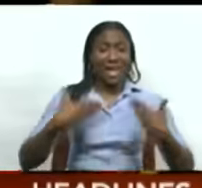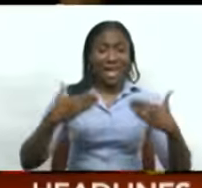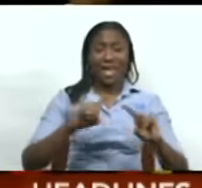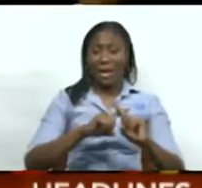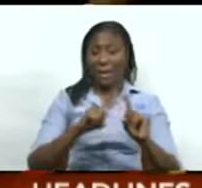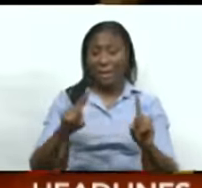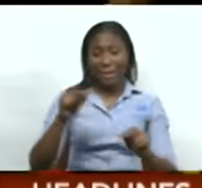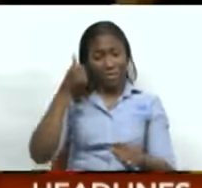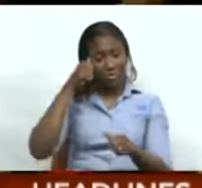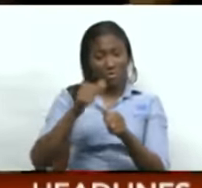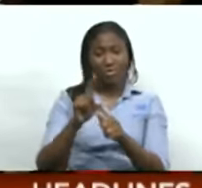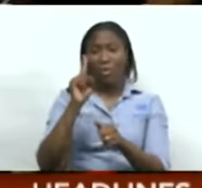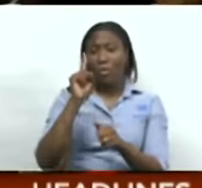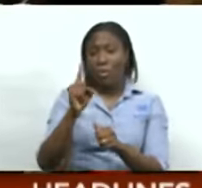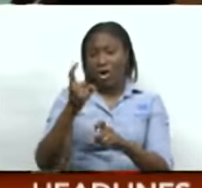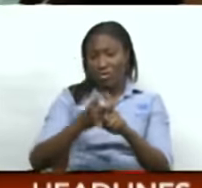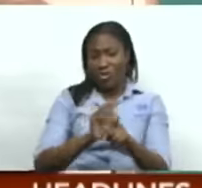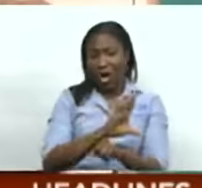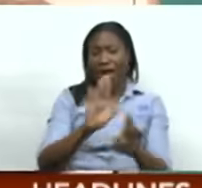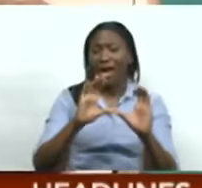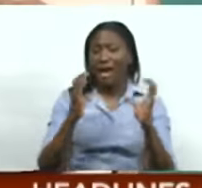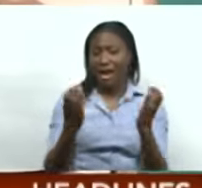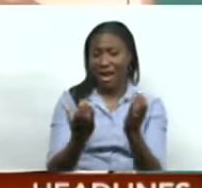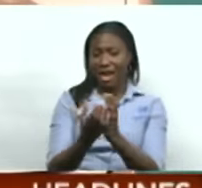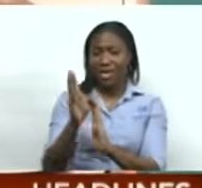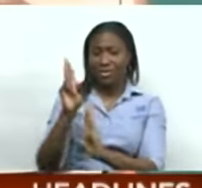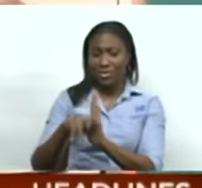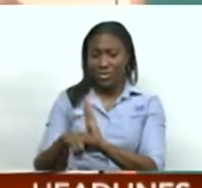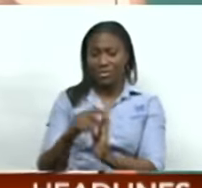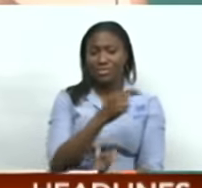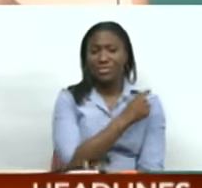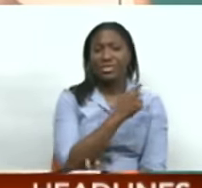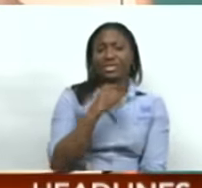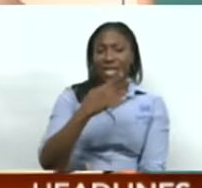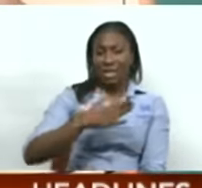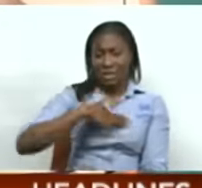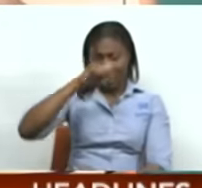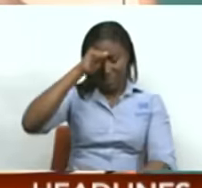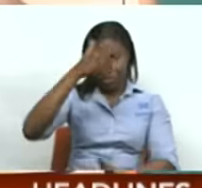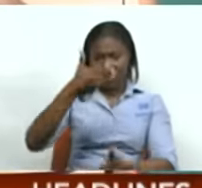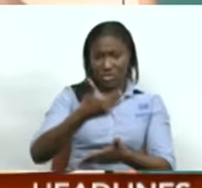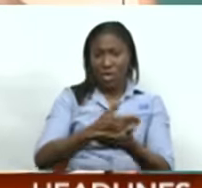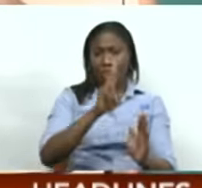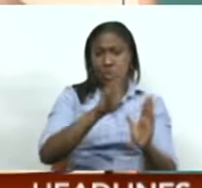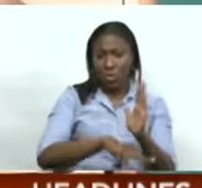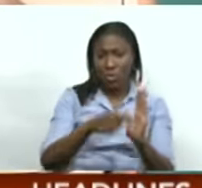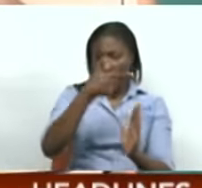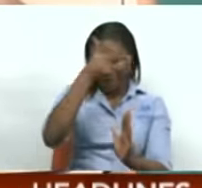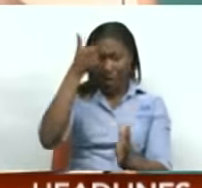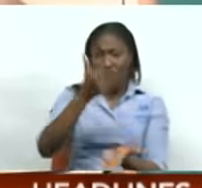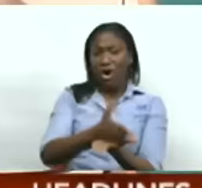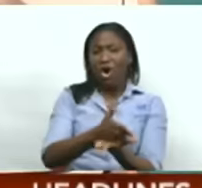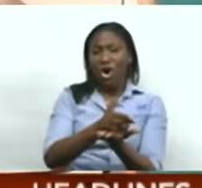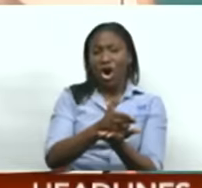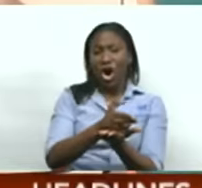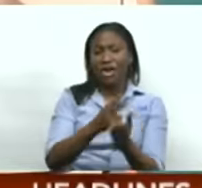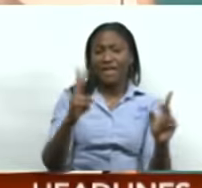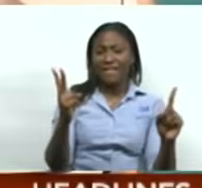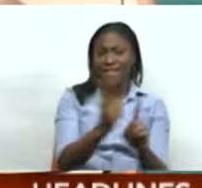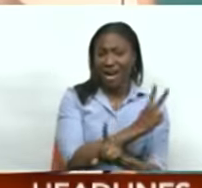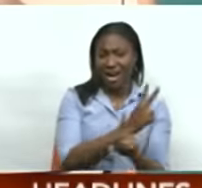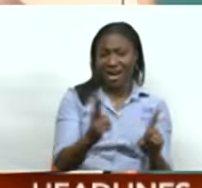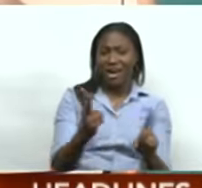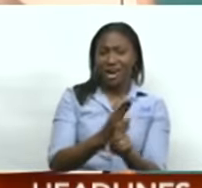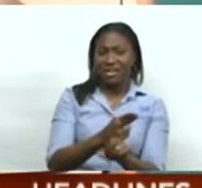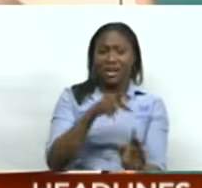of their classmates would not experience this. My son lost his life due to gun violence. He was brutally